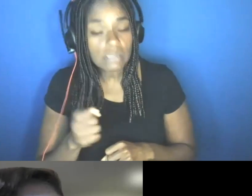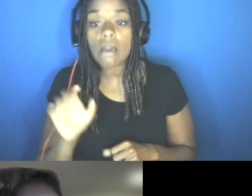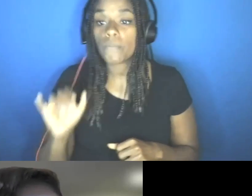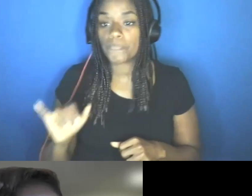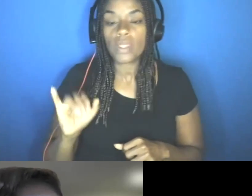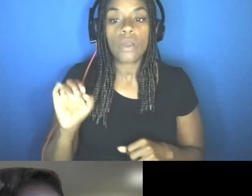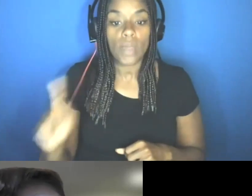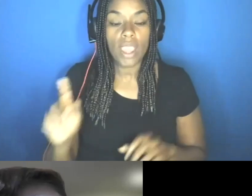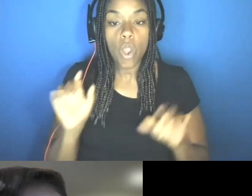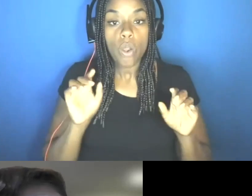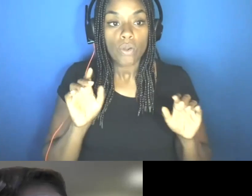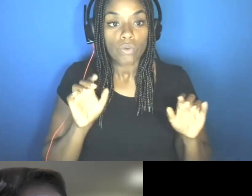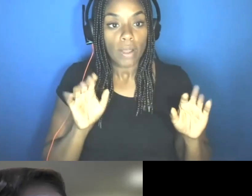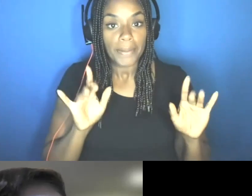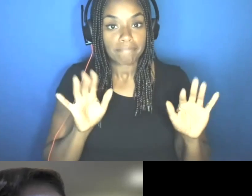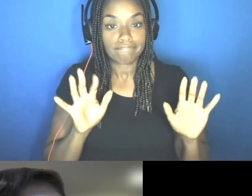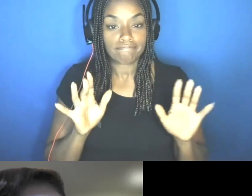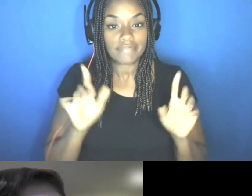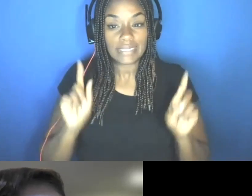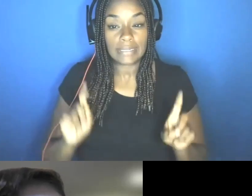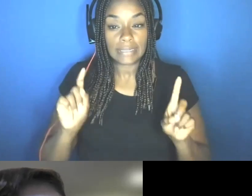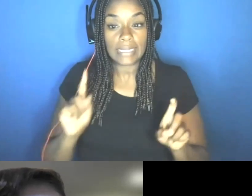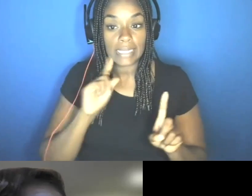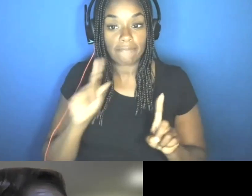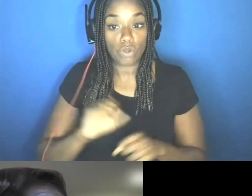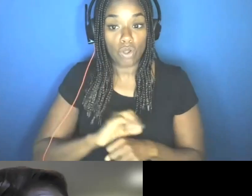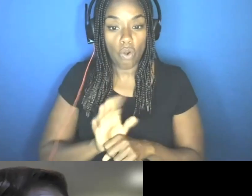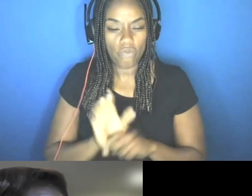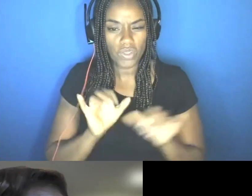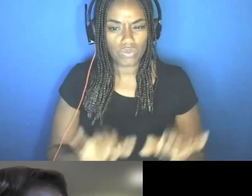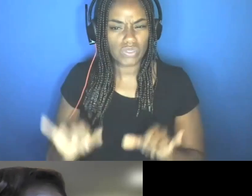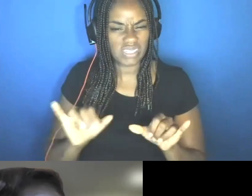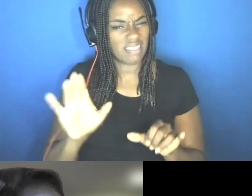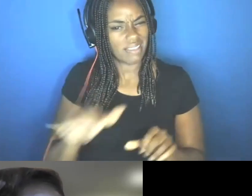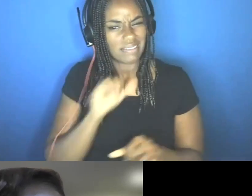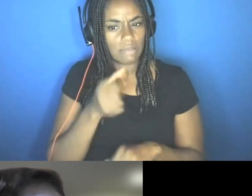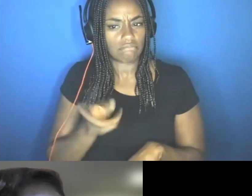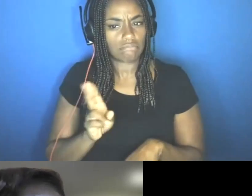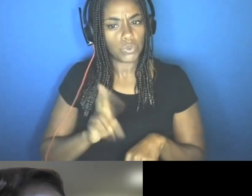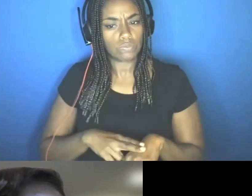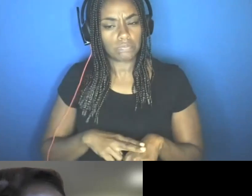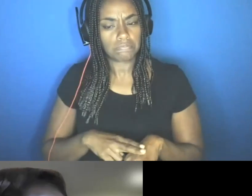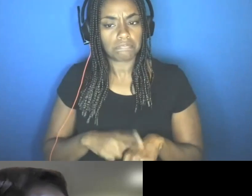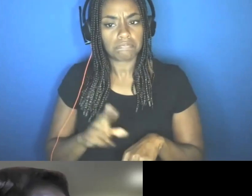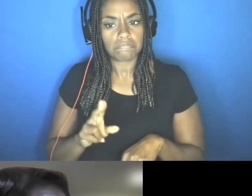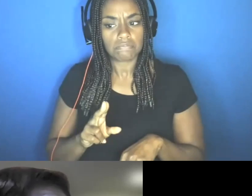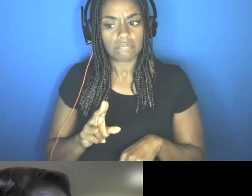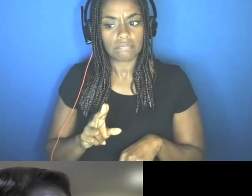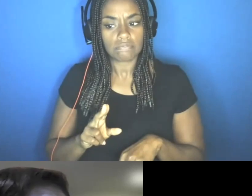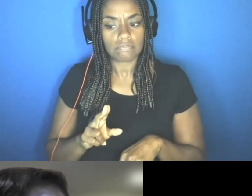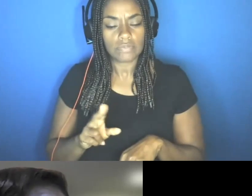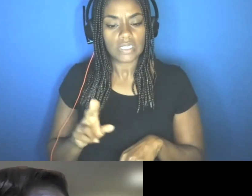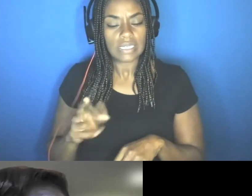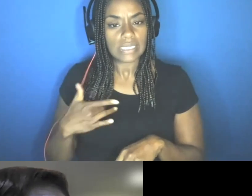routine testing for COVID. Um, that's unusual. Usually, uh, people request tests for